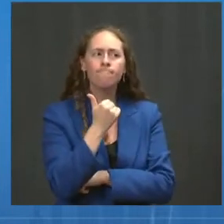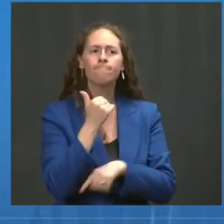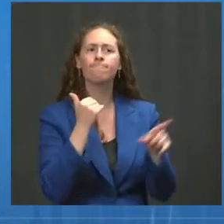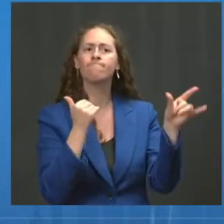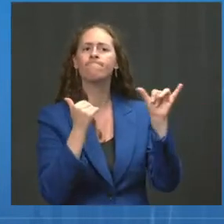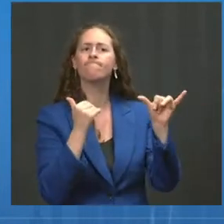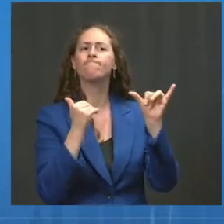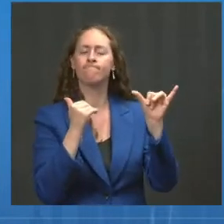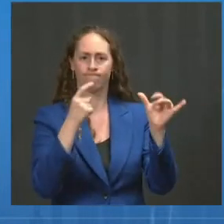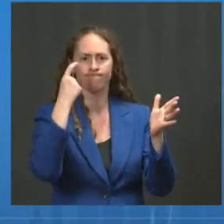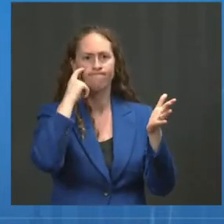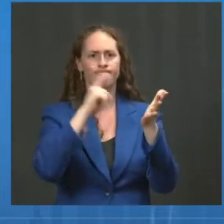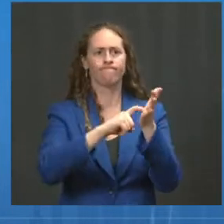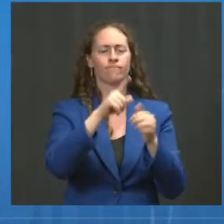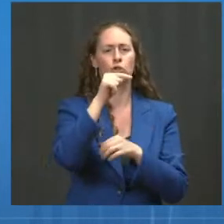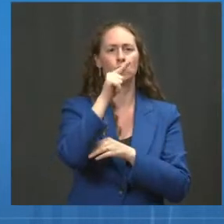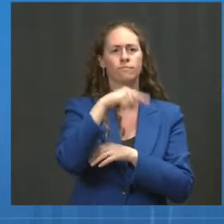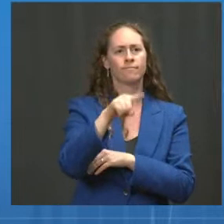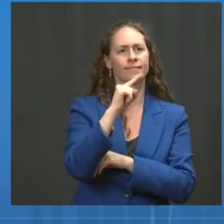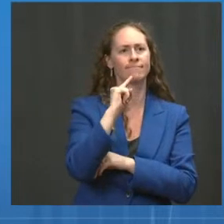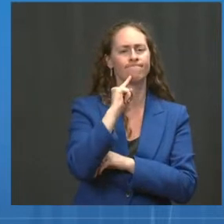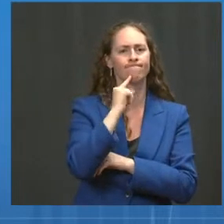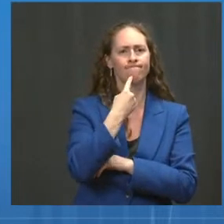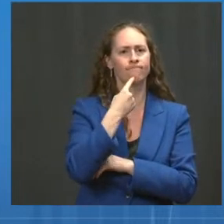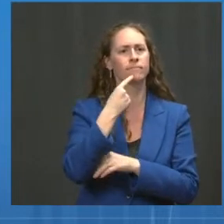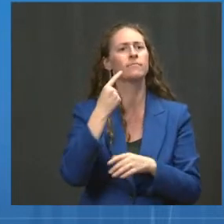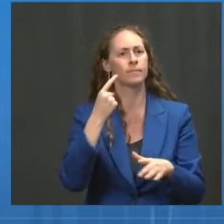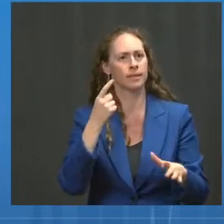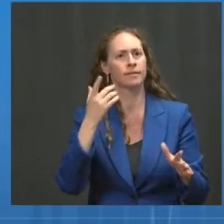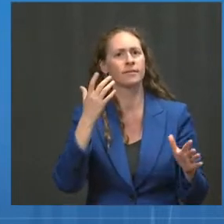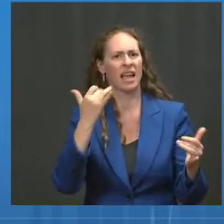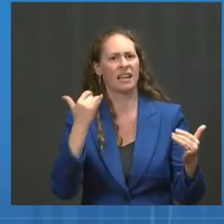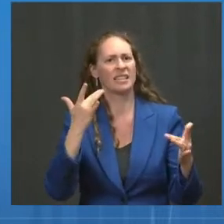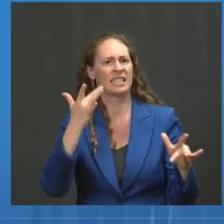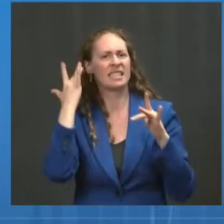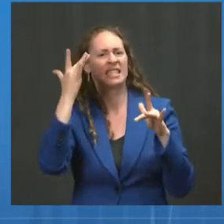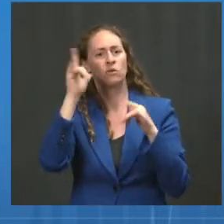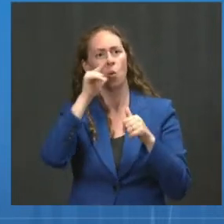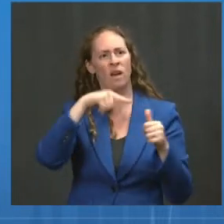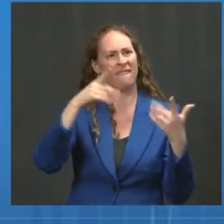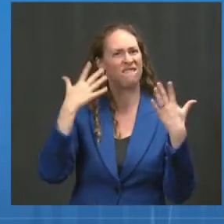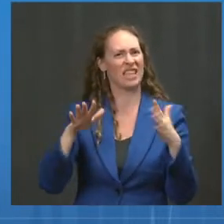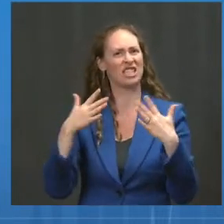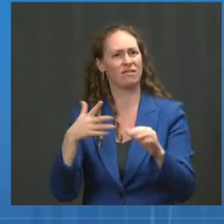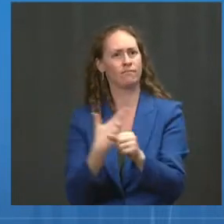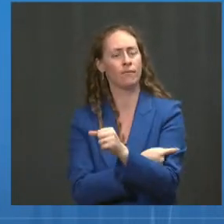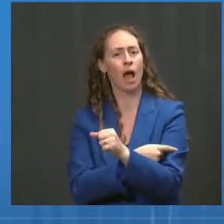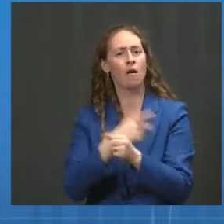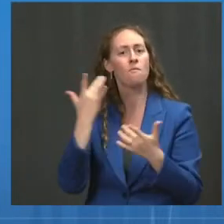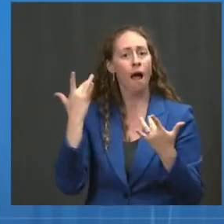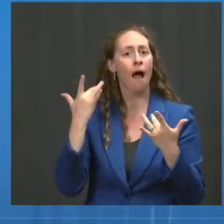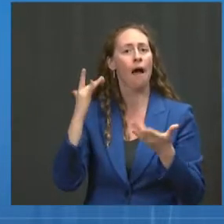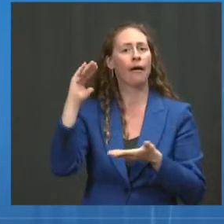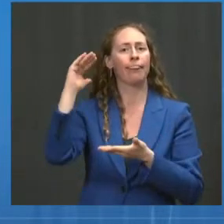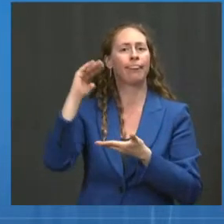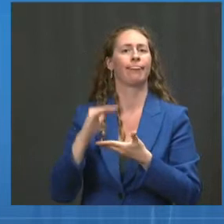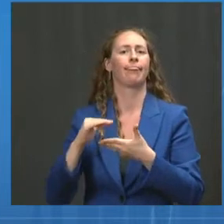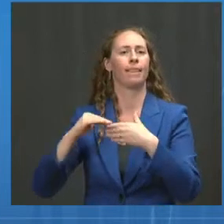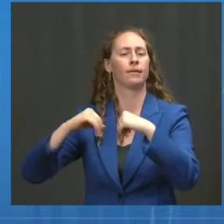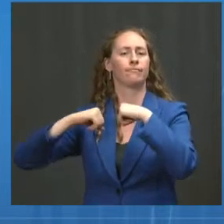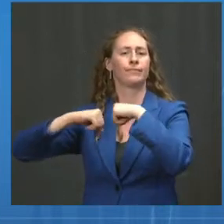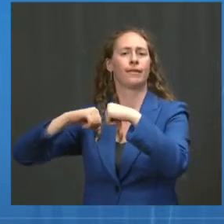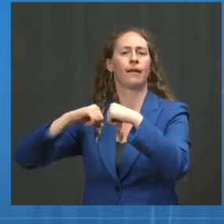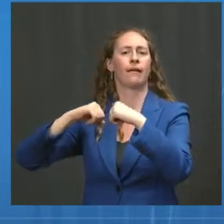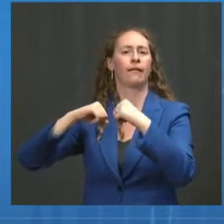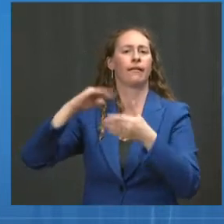amongst vaccinated people over time. And so we are, we remain concerned about that as we see in the context